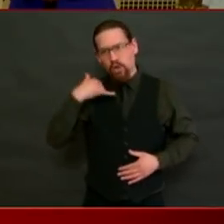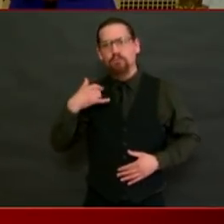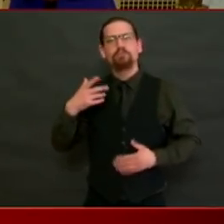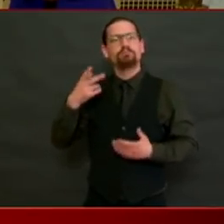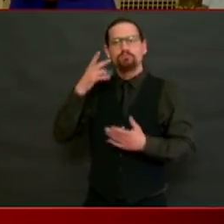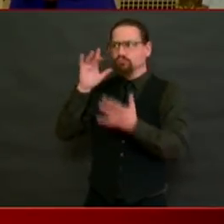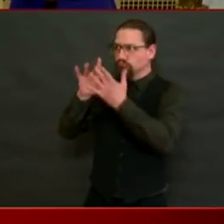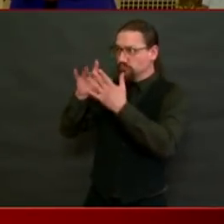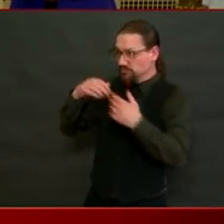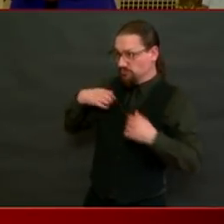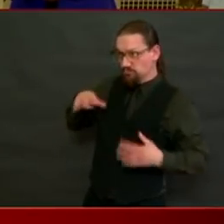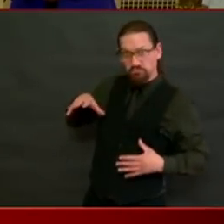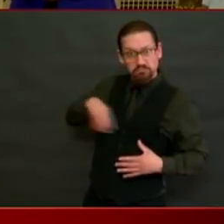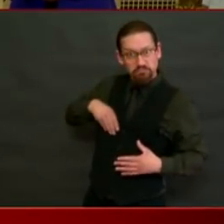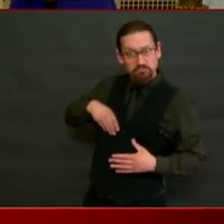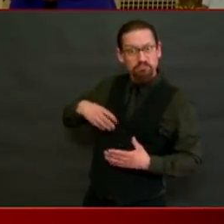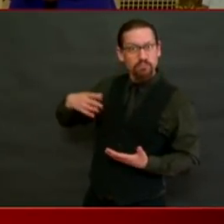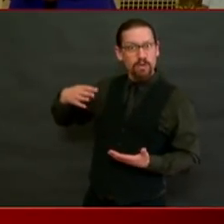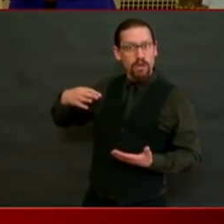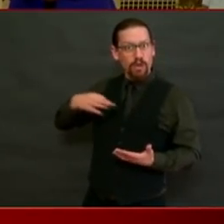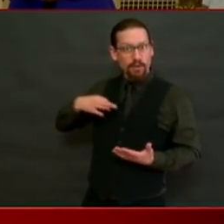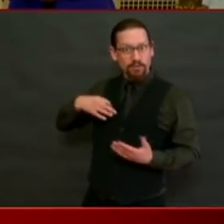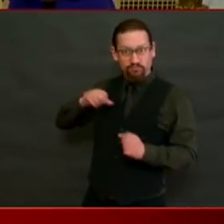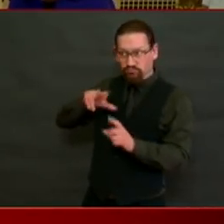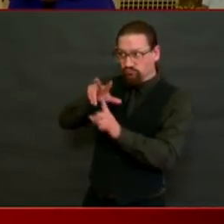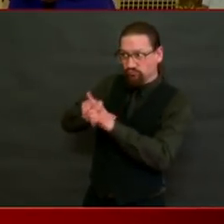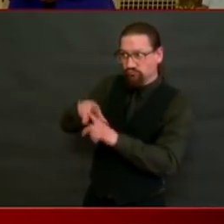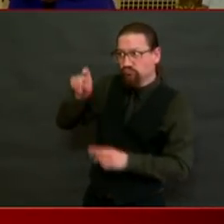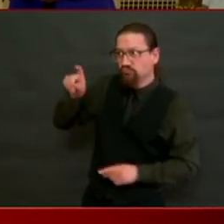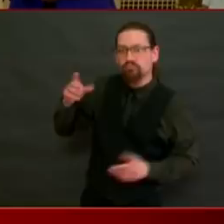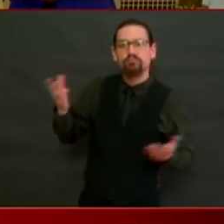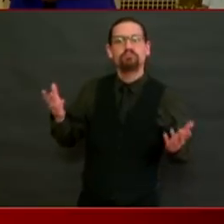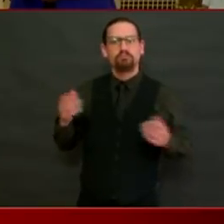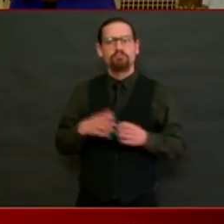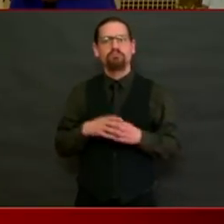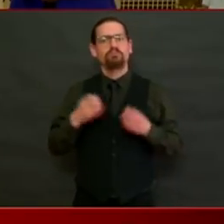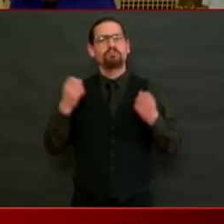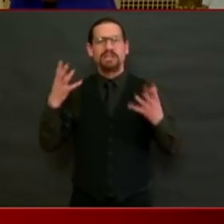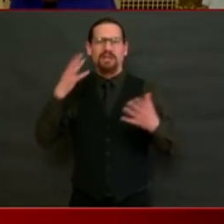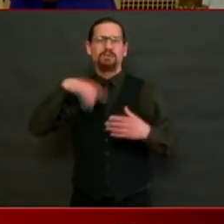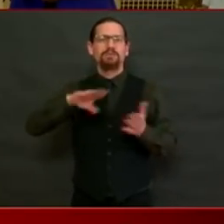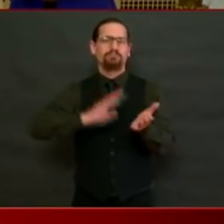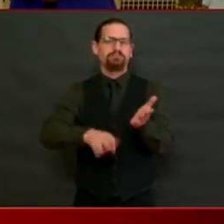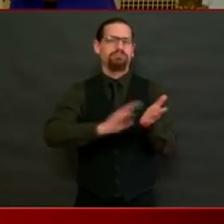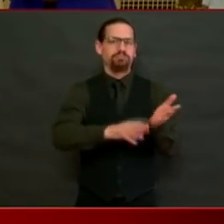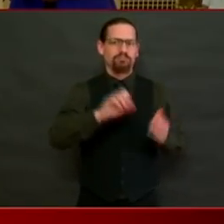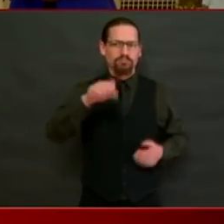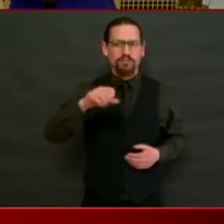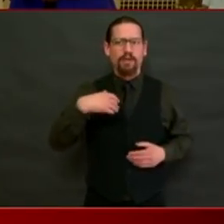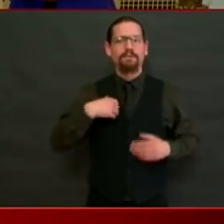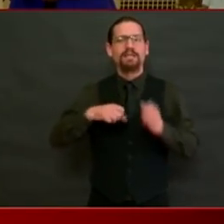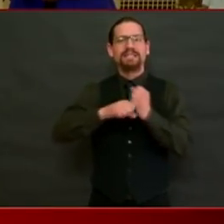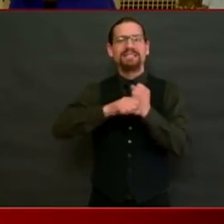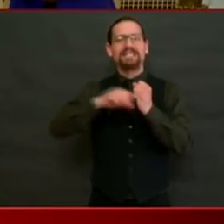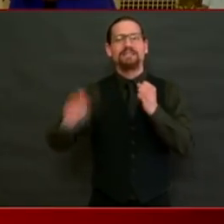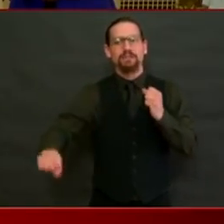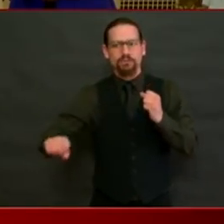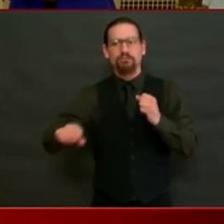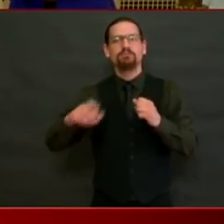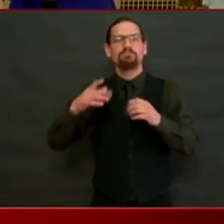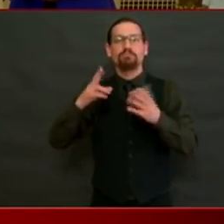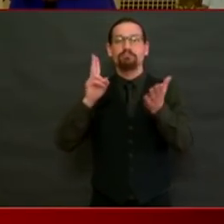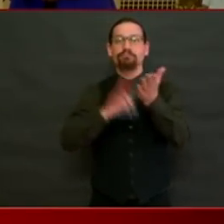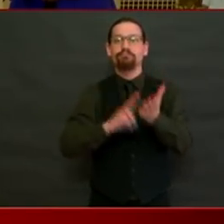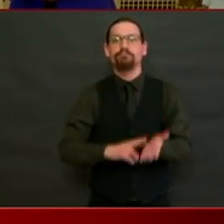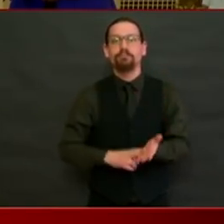laid off. We have extended open enrollment at the HealthSource RI so folks can go on